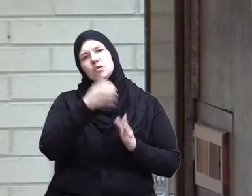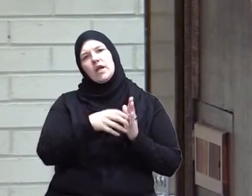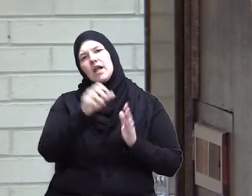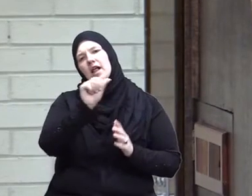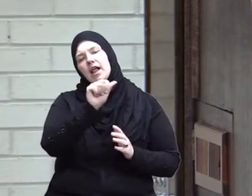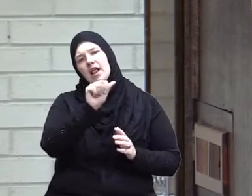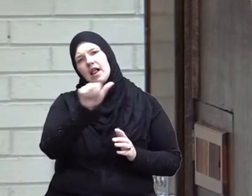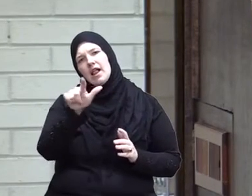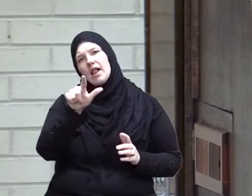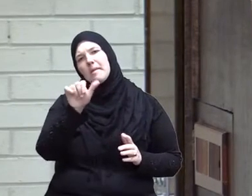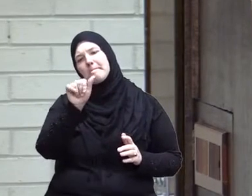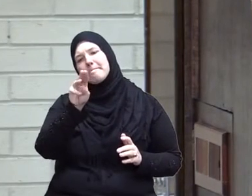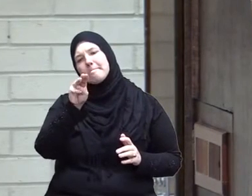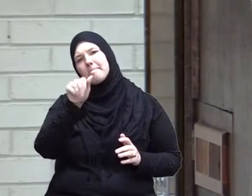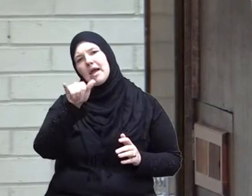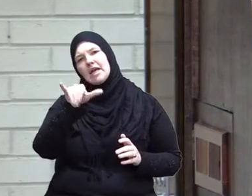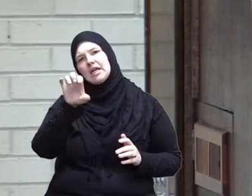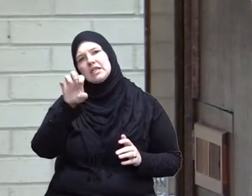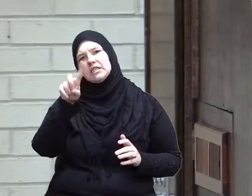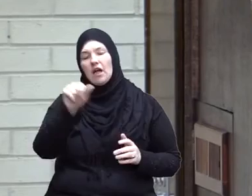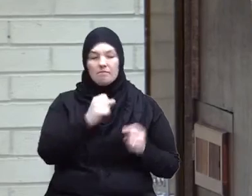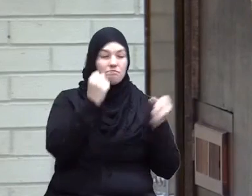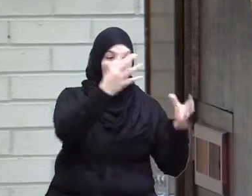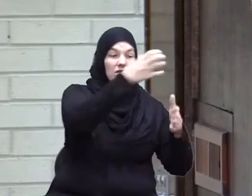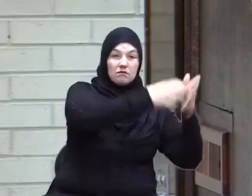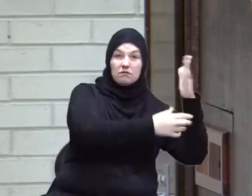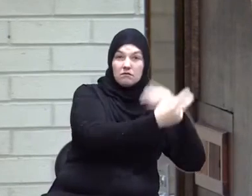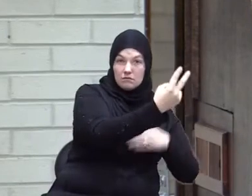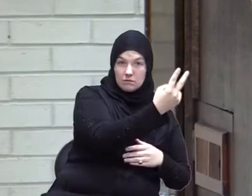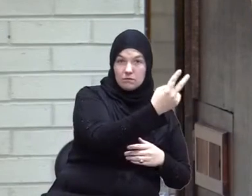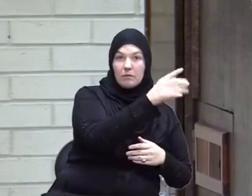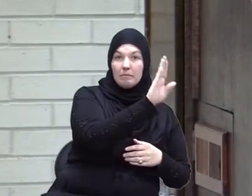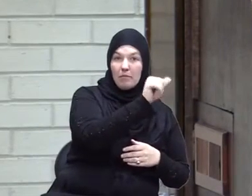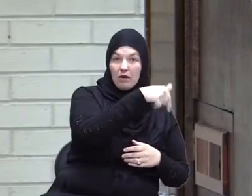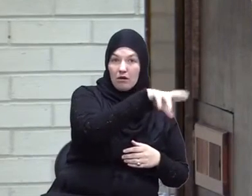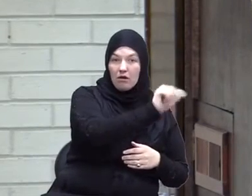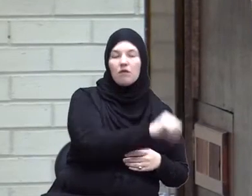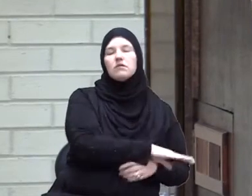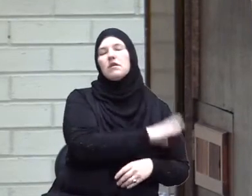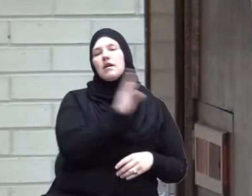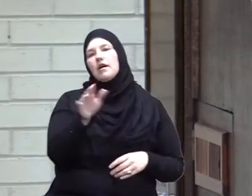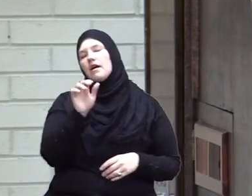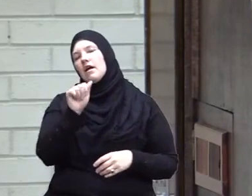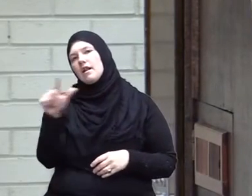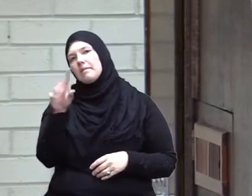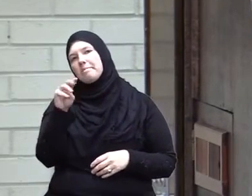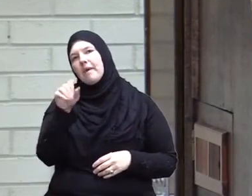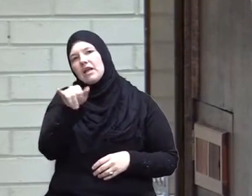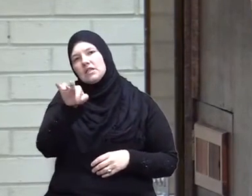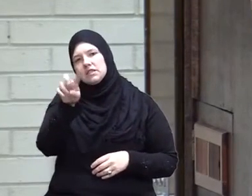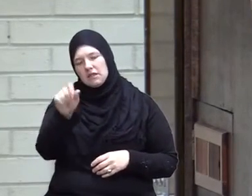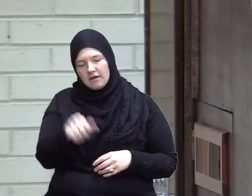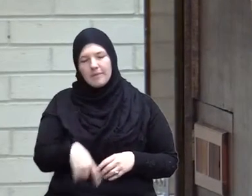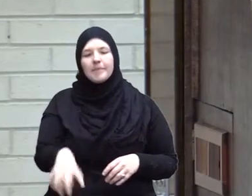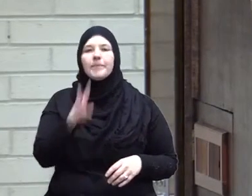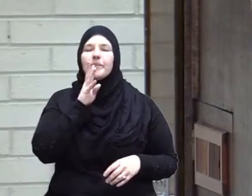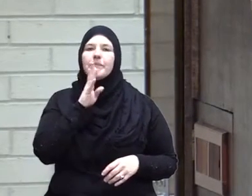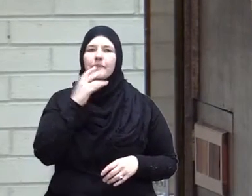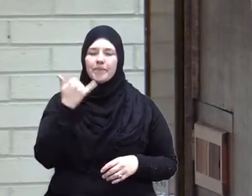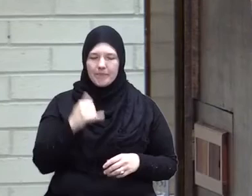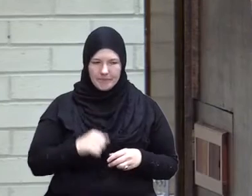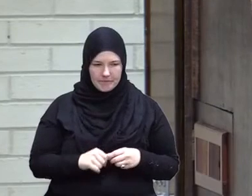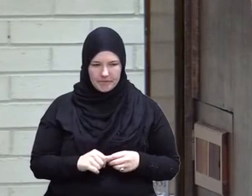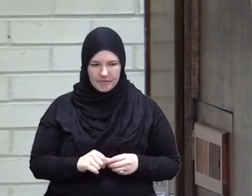we cited several ayah from surah al-baqarah here is the summary and that Allah is two everything and one one